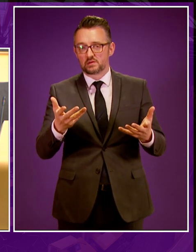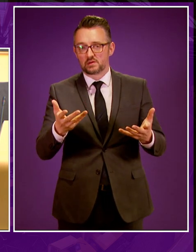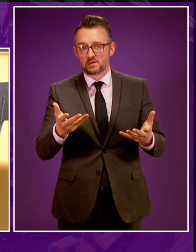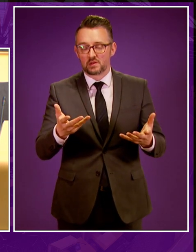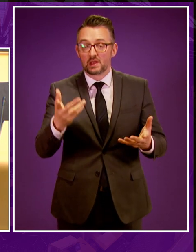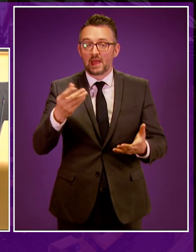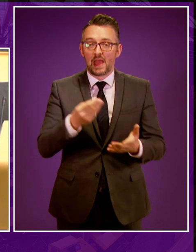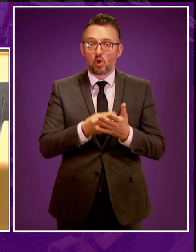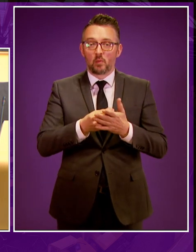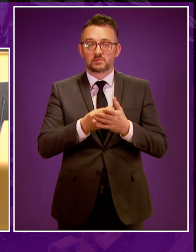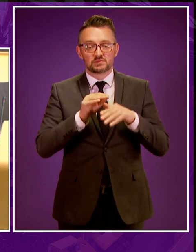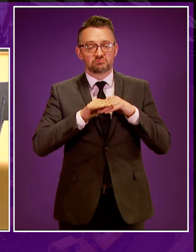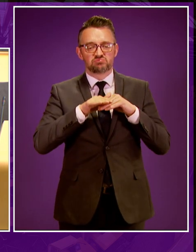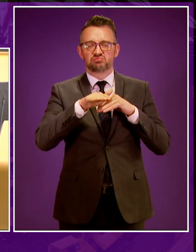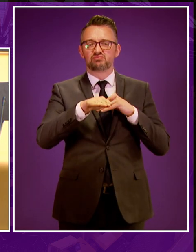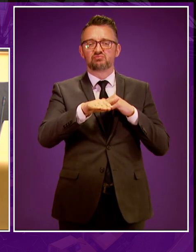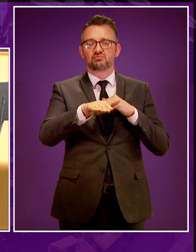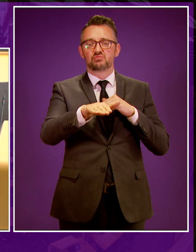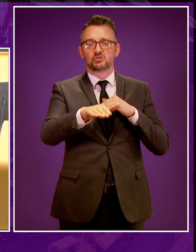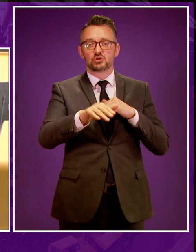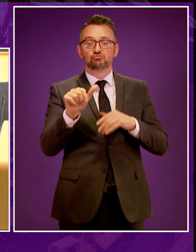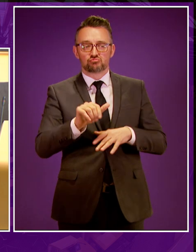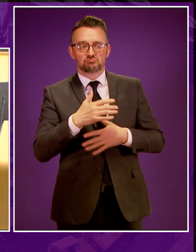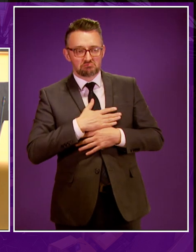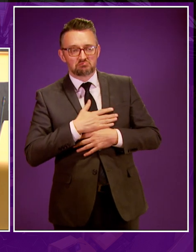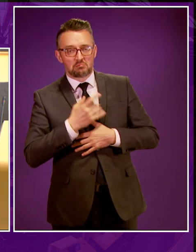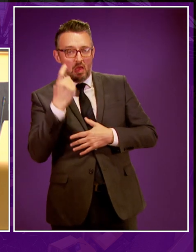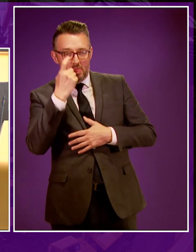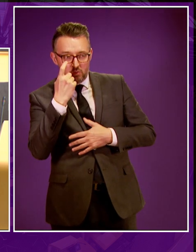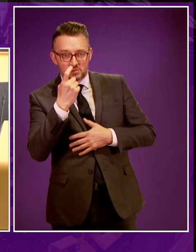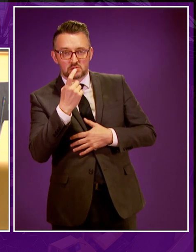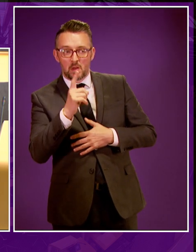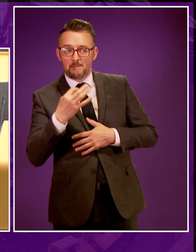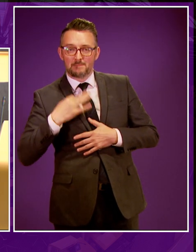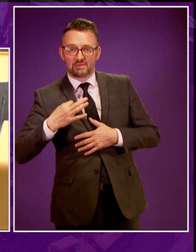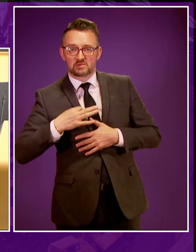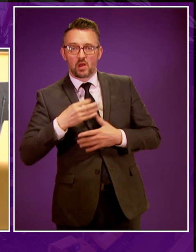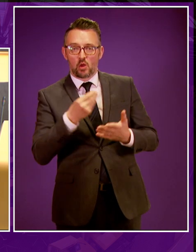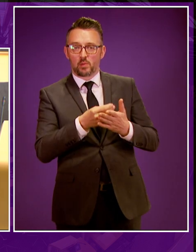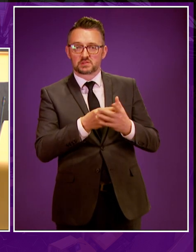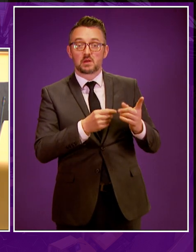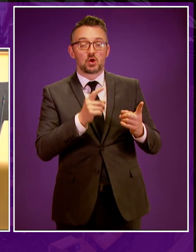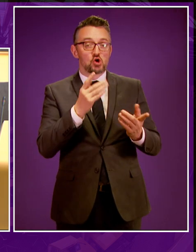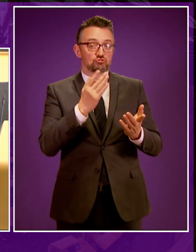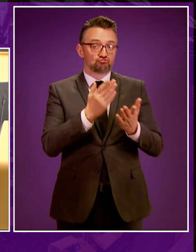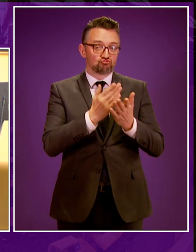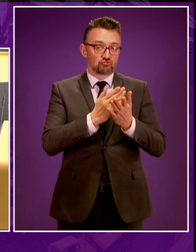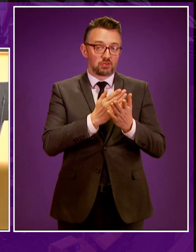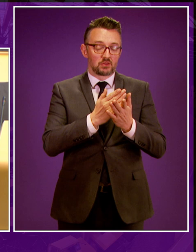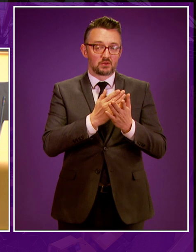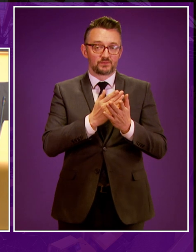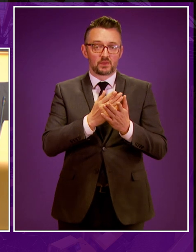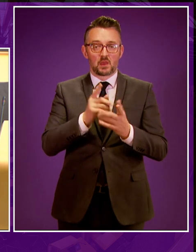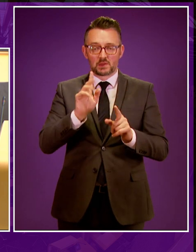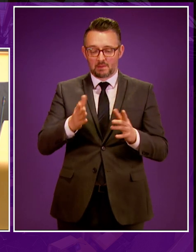a time when the economy is flatlining, we should of course consider the potential advantages. But it is ultimately about